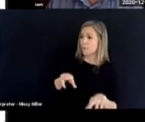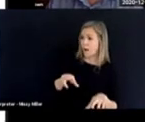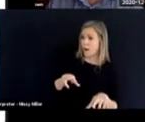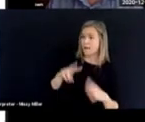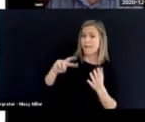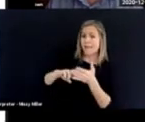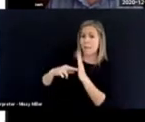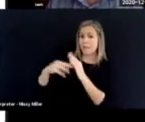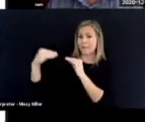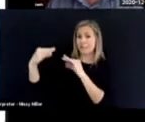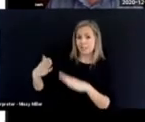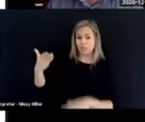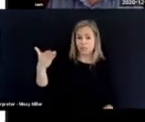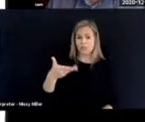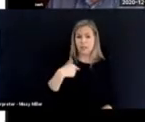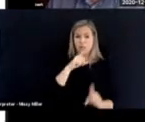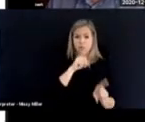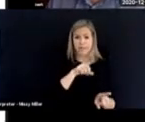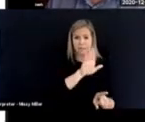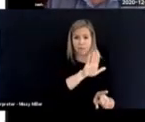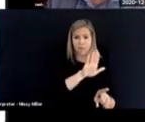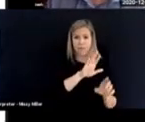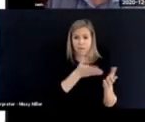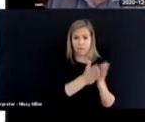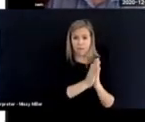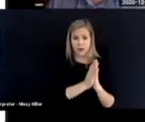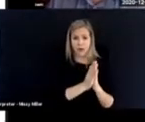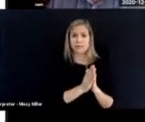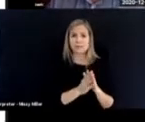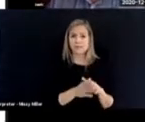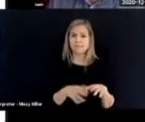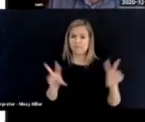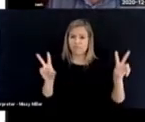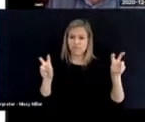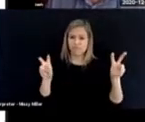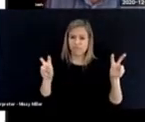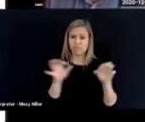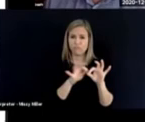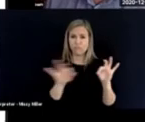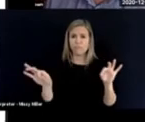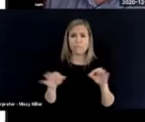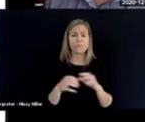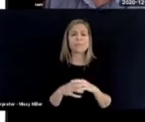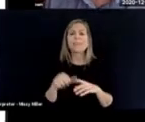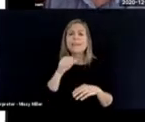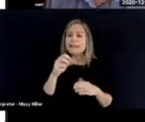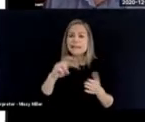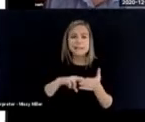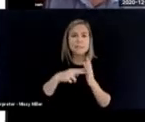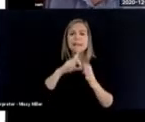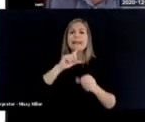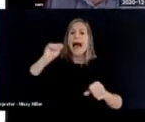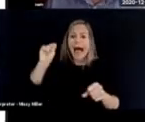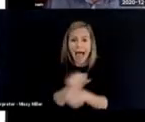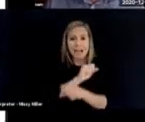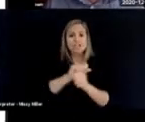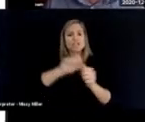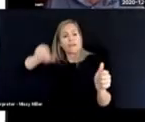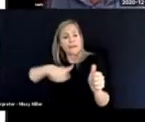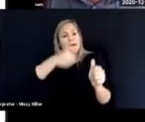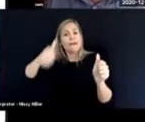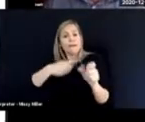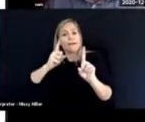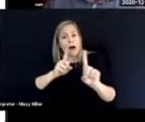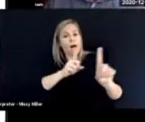answer the child's request. And he, he doesn't mean literally follow the child unless they're very